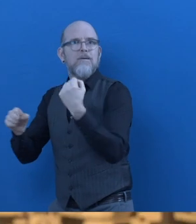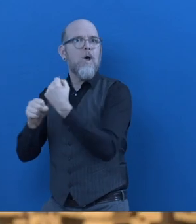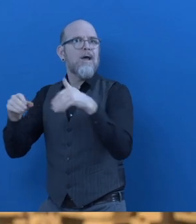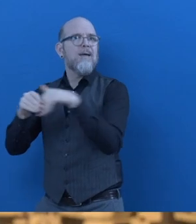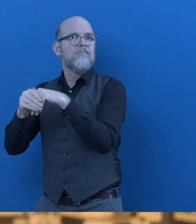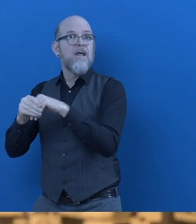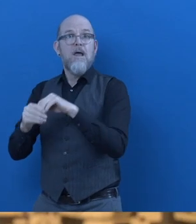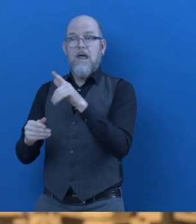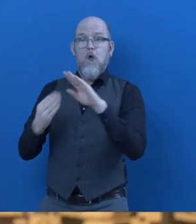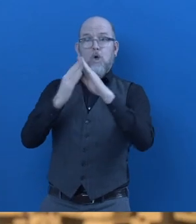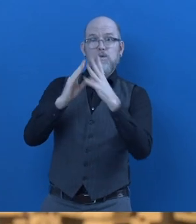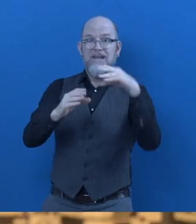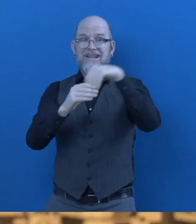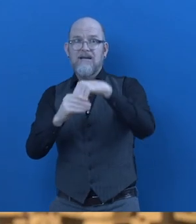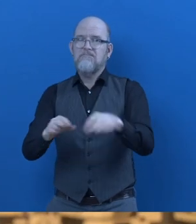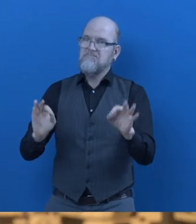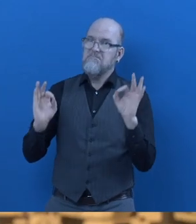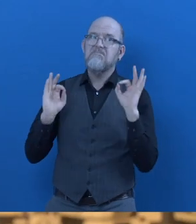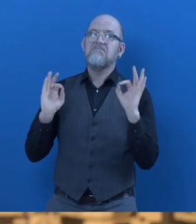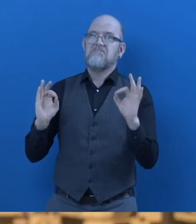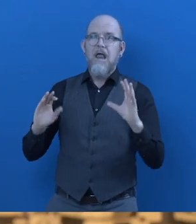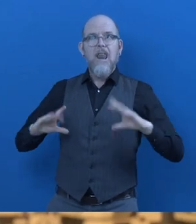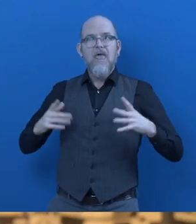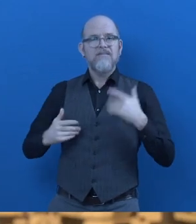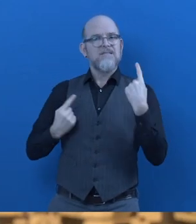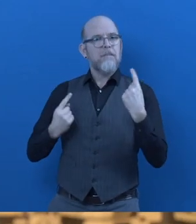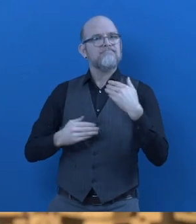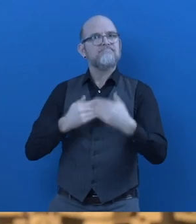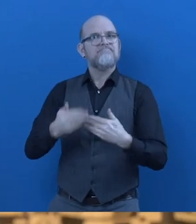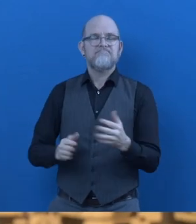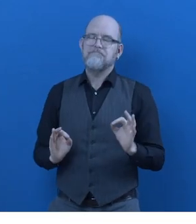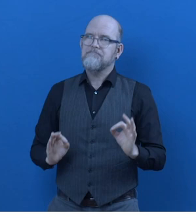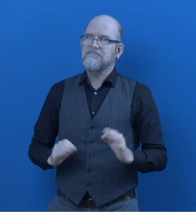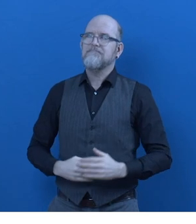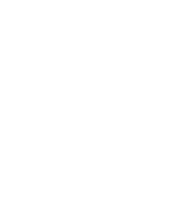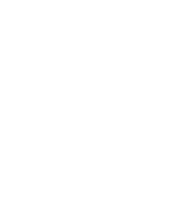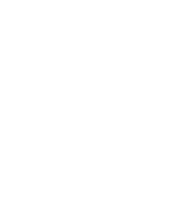to prepare them for employment and inclusiveness in the society.